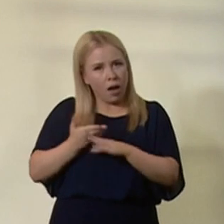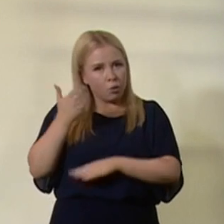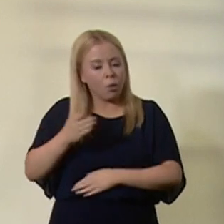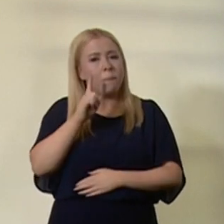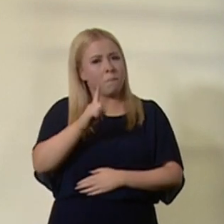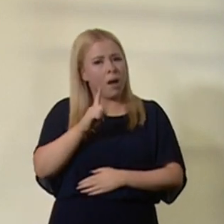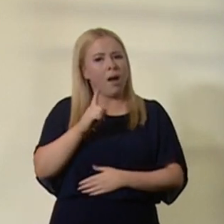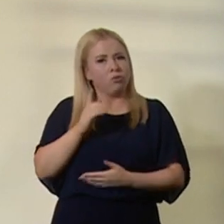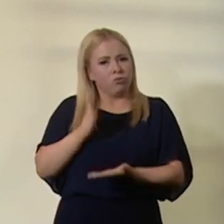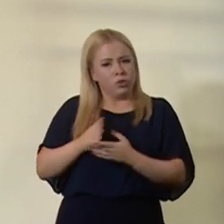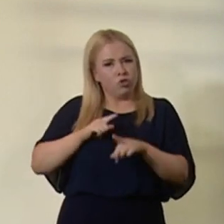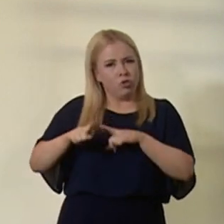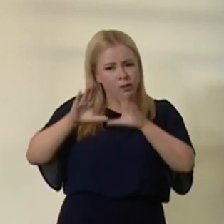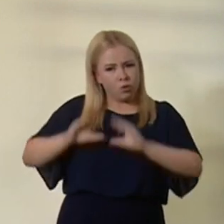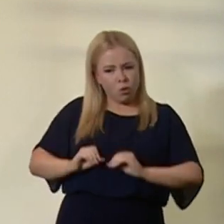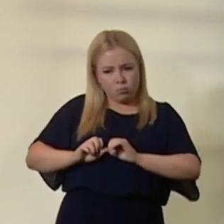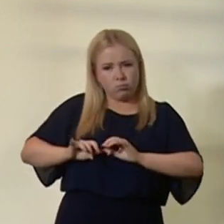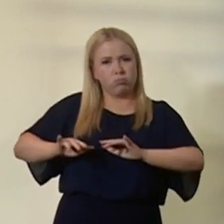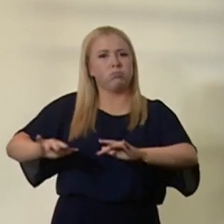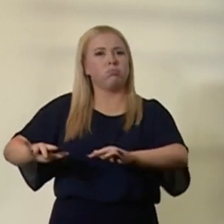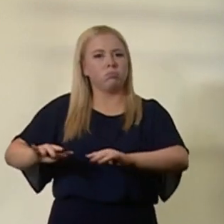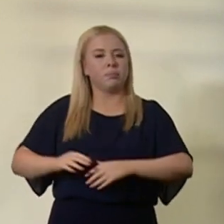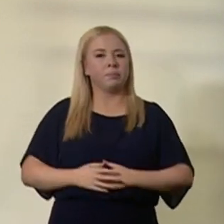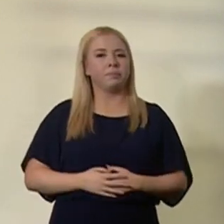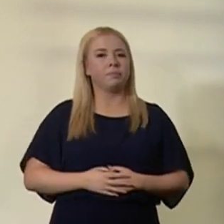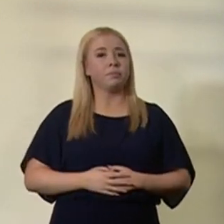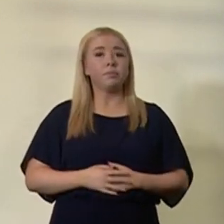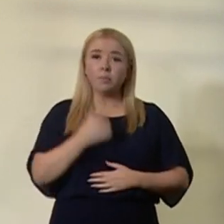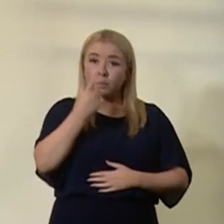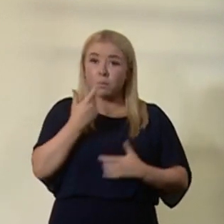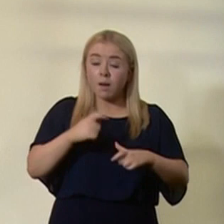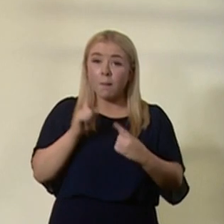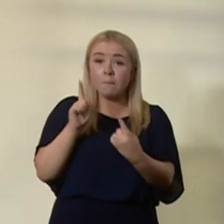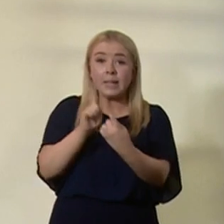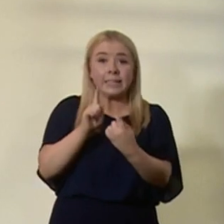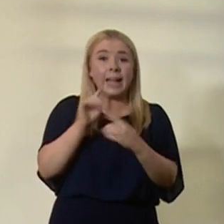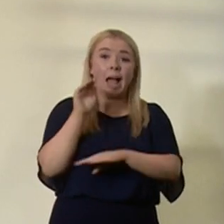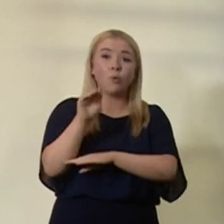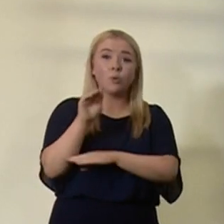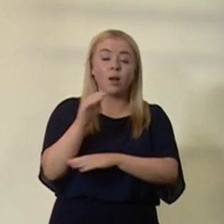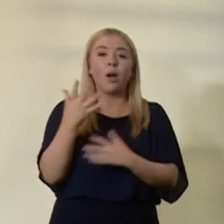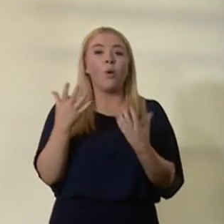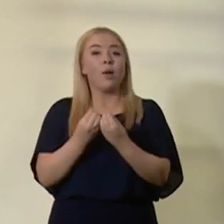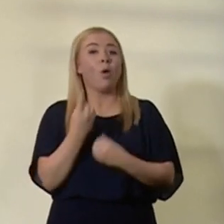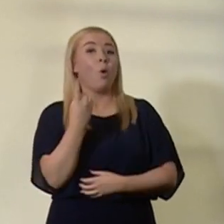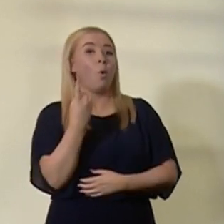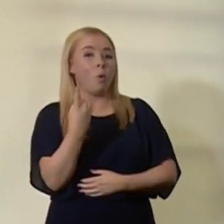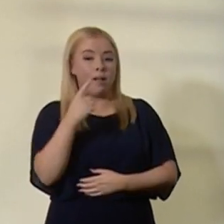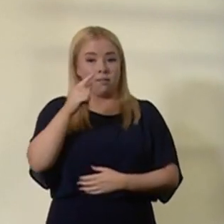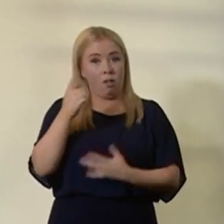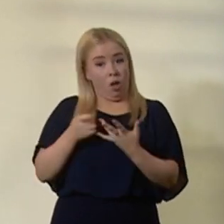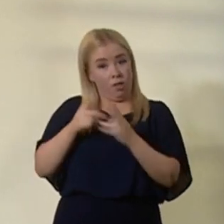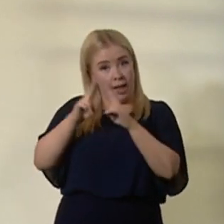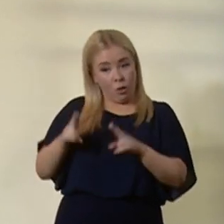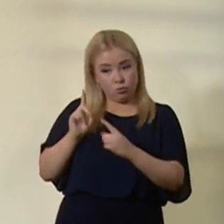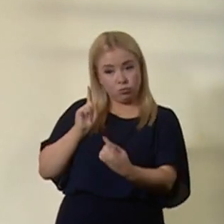best chance of bringing COVID back under control. We can still meet outdoors with one other household in groups of up to six people.